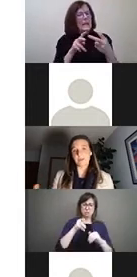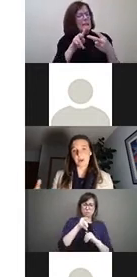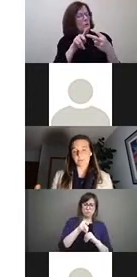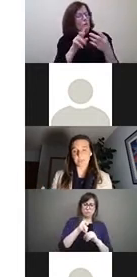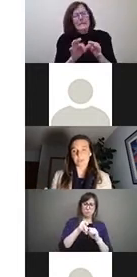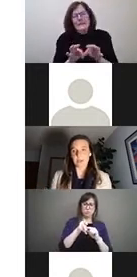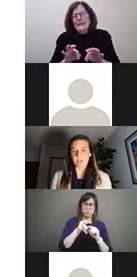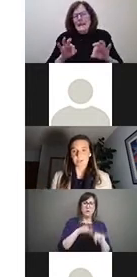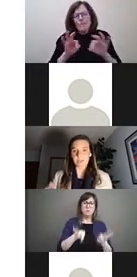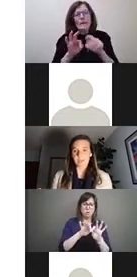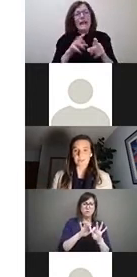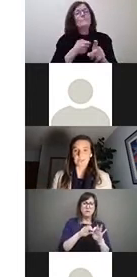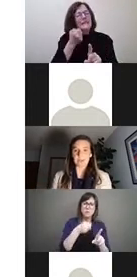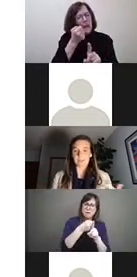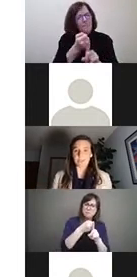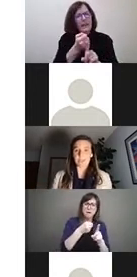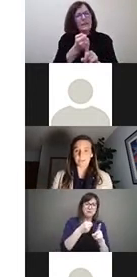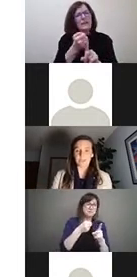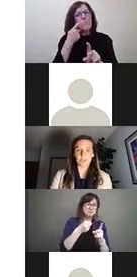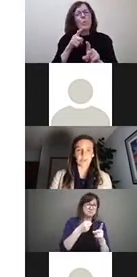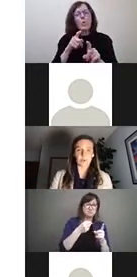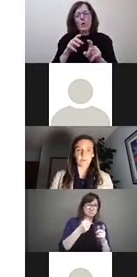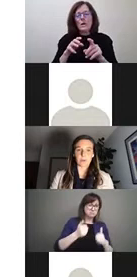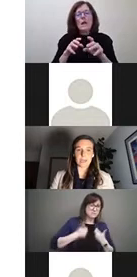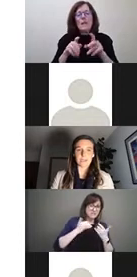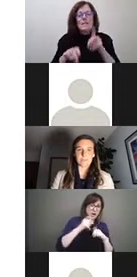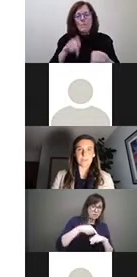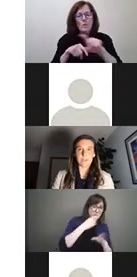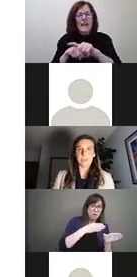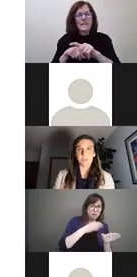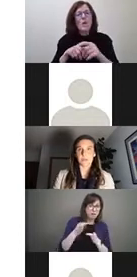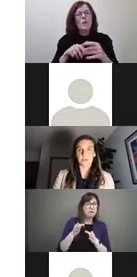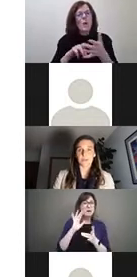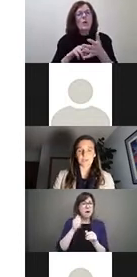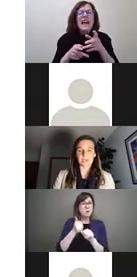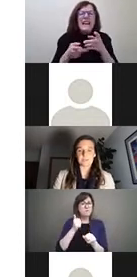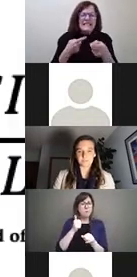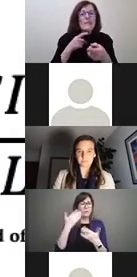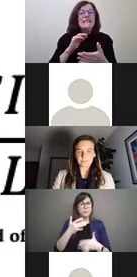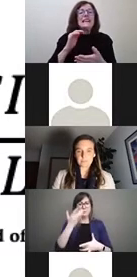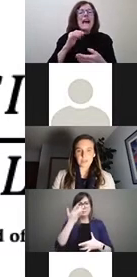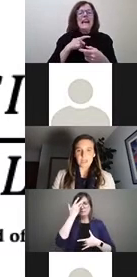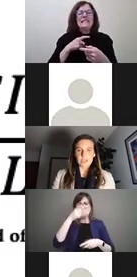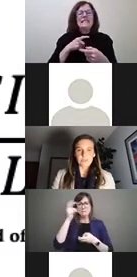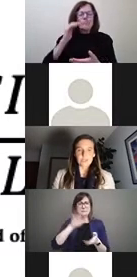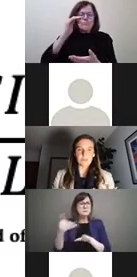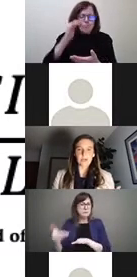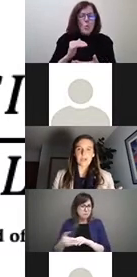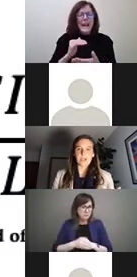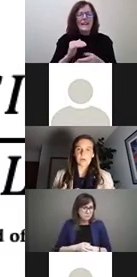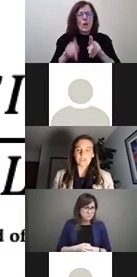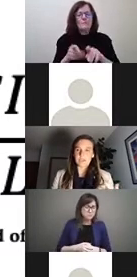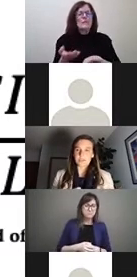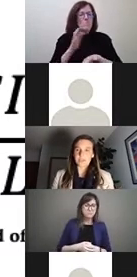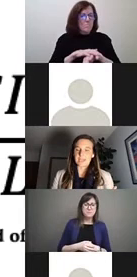on population measures like life expectancy and potentially abortable mortality. So we'll go to the next slide. So this is